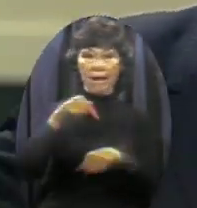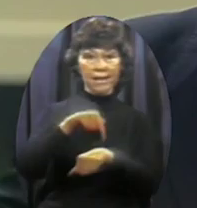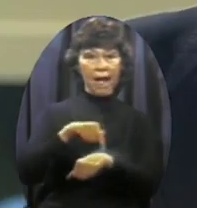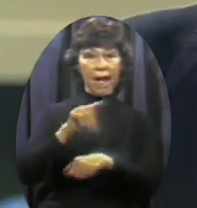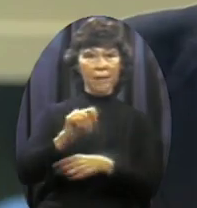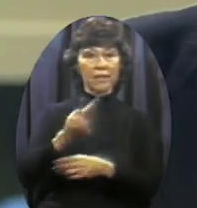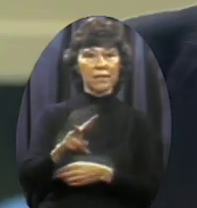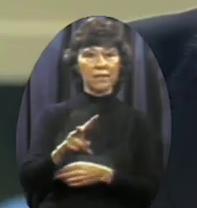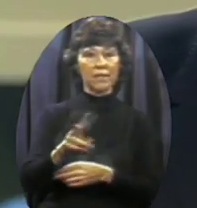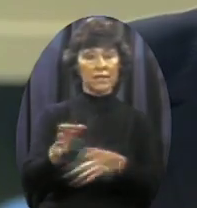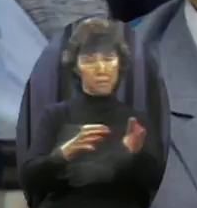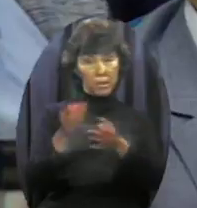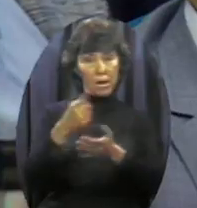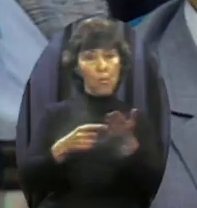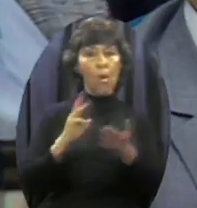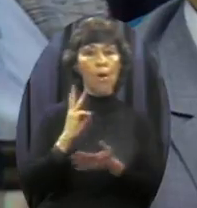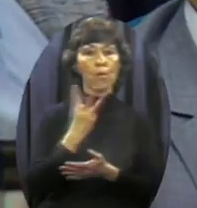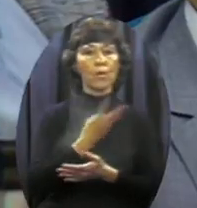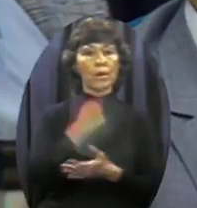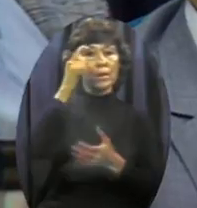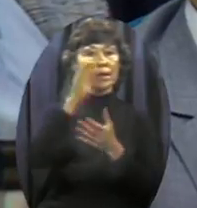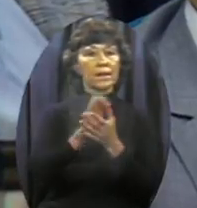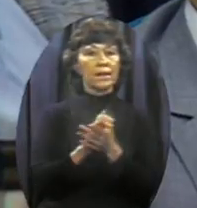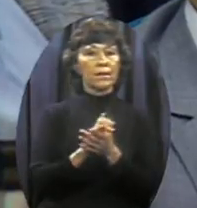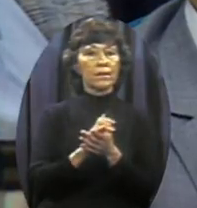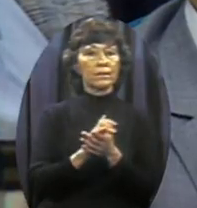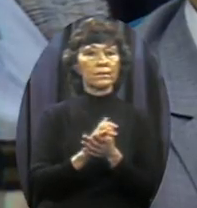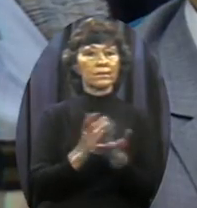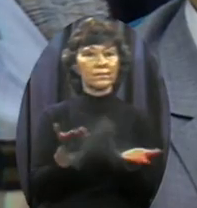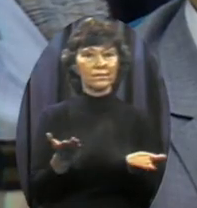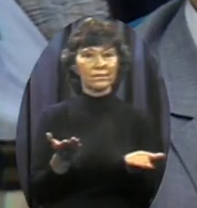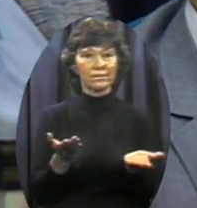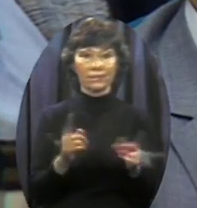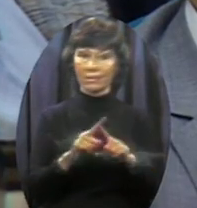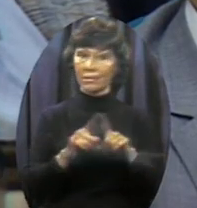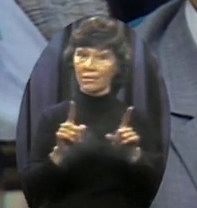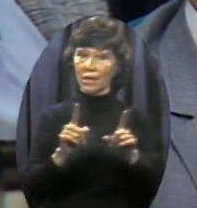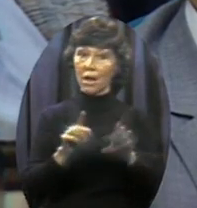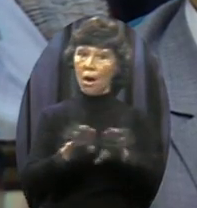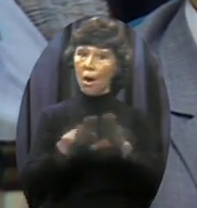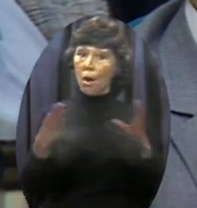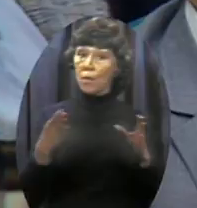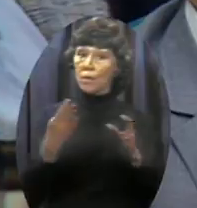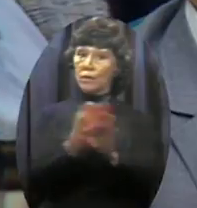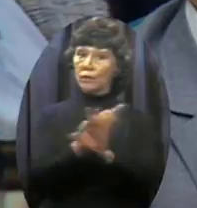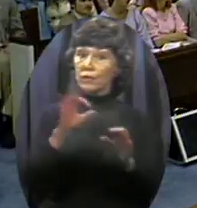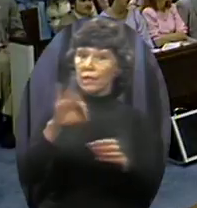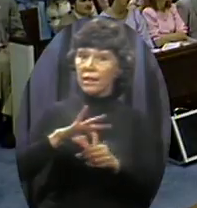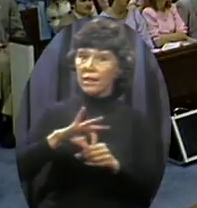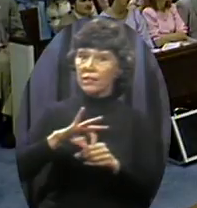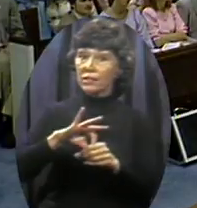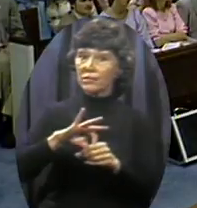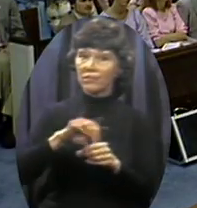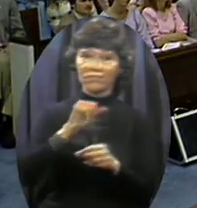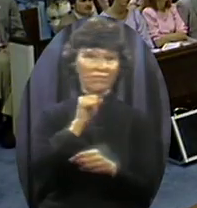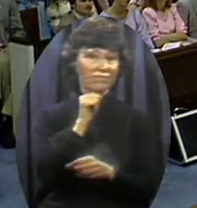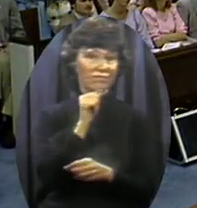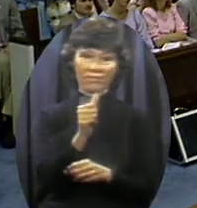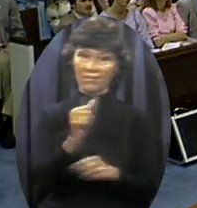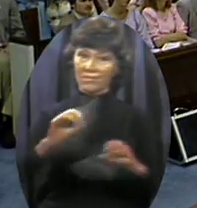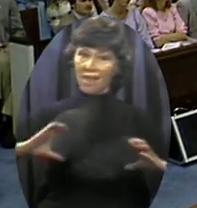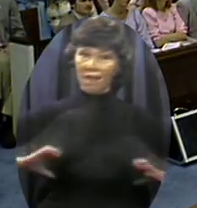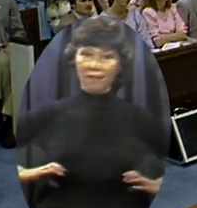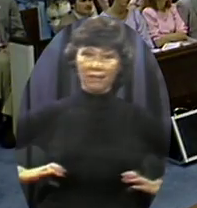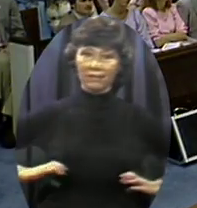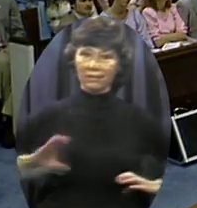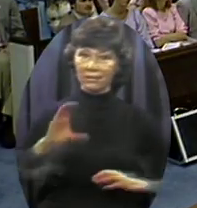Open and free elections In the Soviet Union there are no open and free elections They have a self